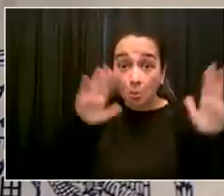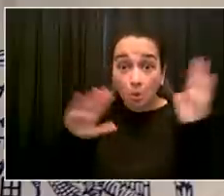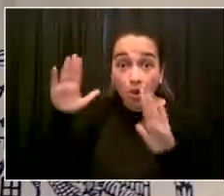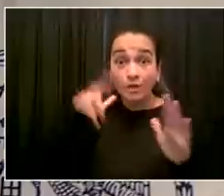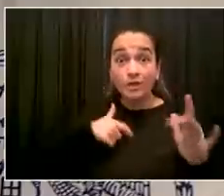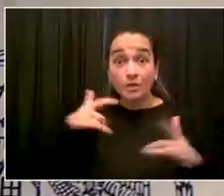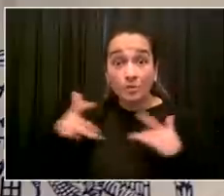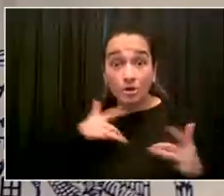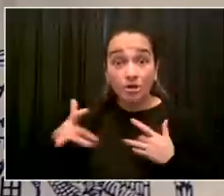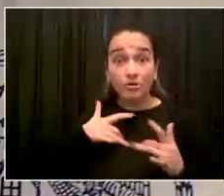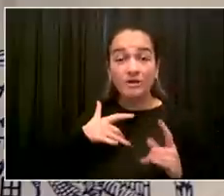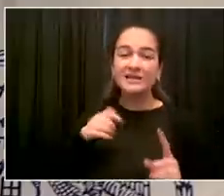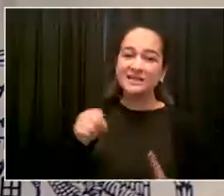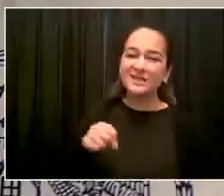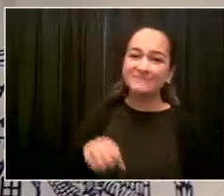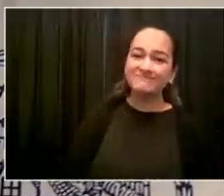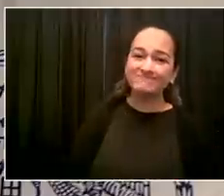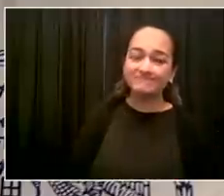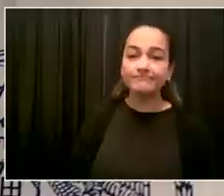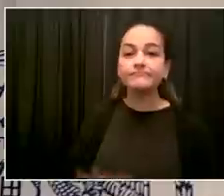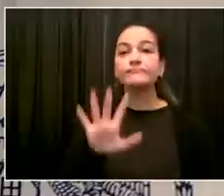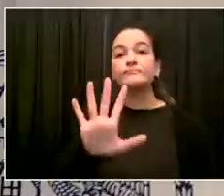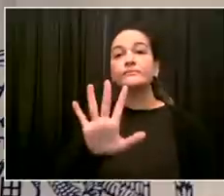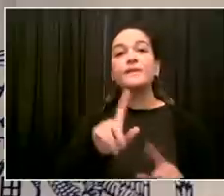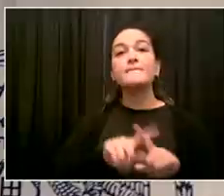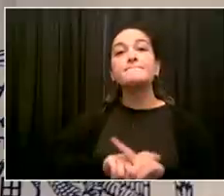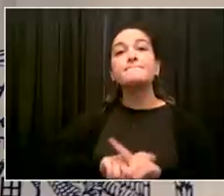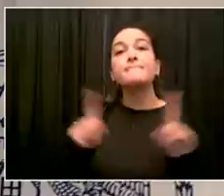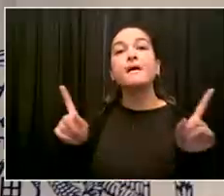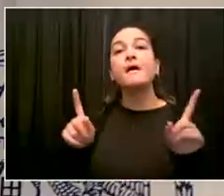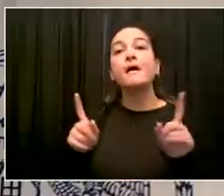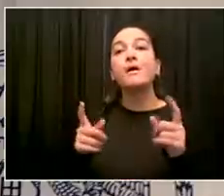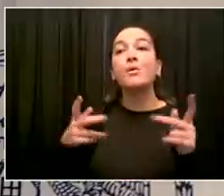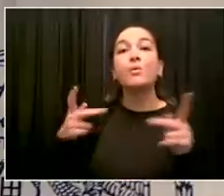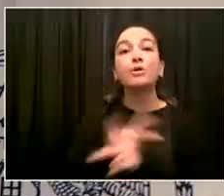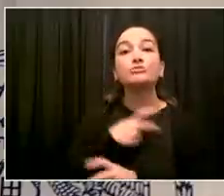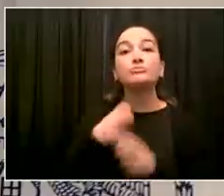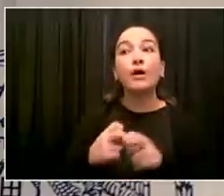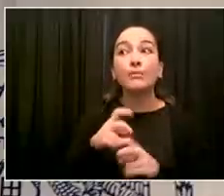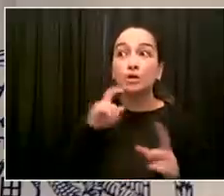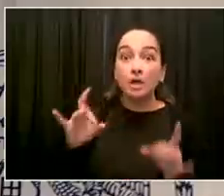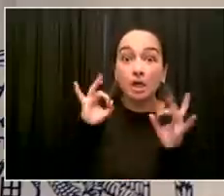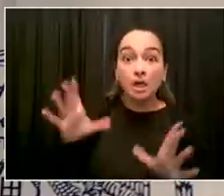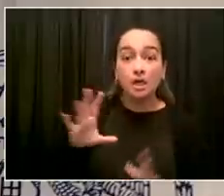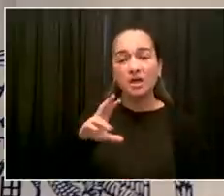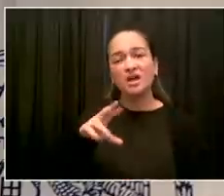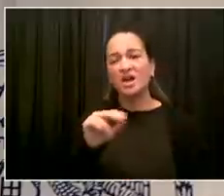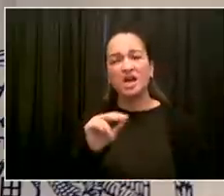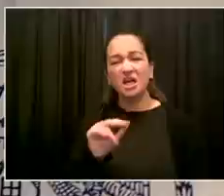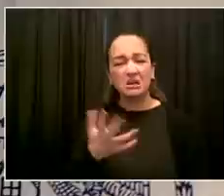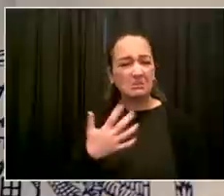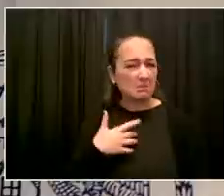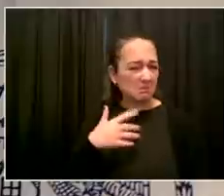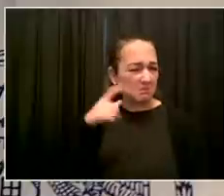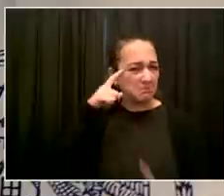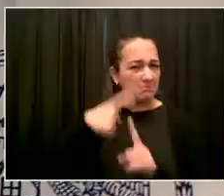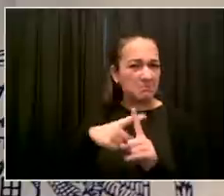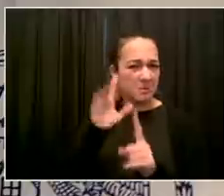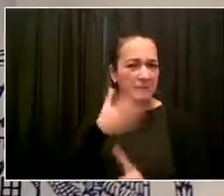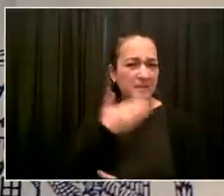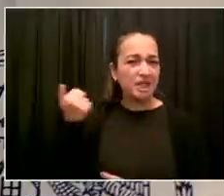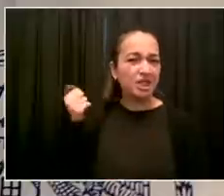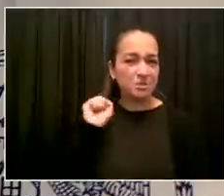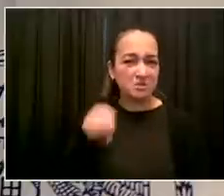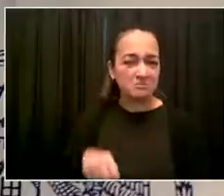of any substantial shortage in New York City private hospitals? No, I am not seeing that at this moment. I think there are